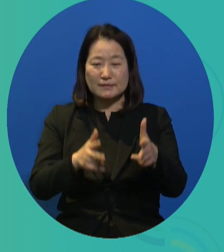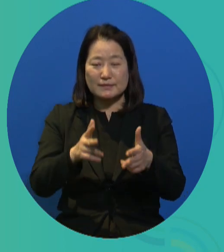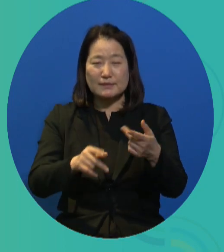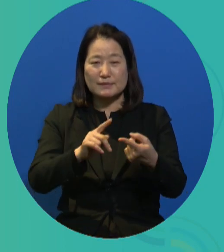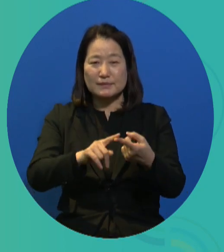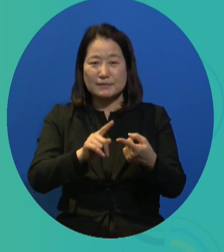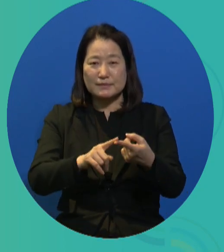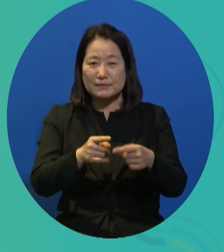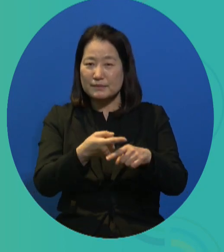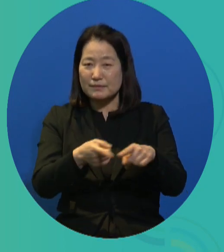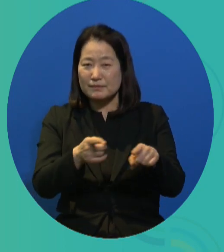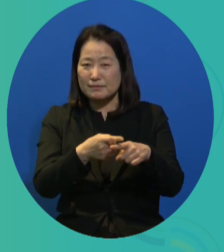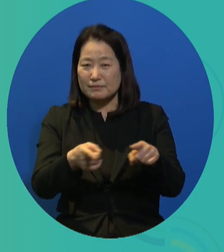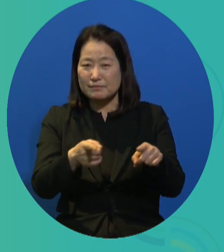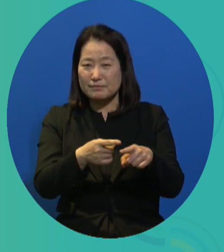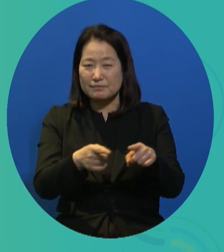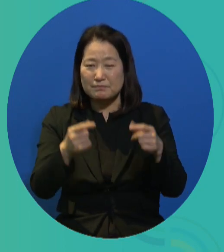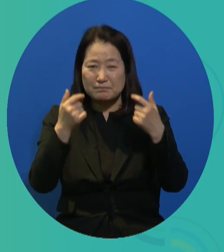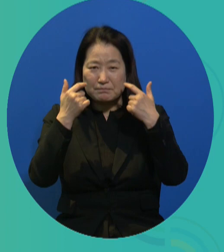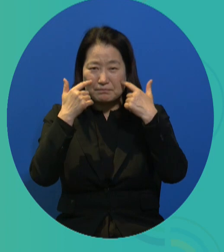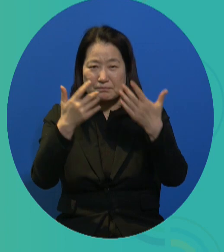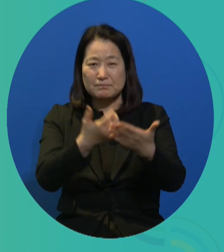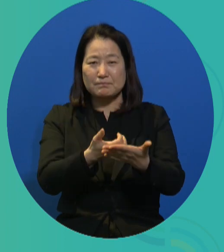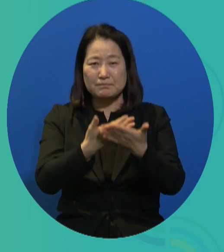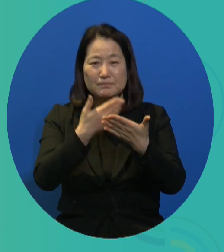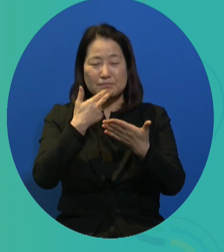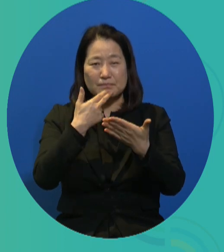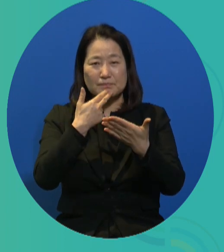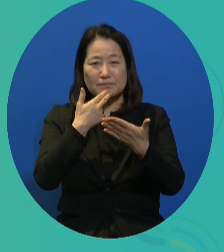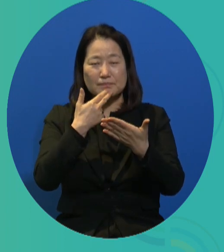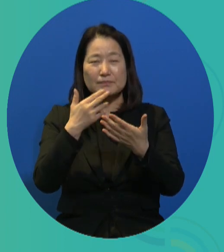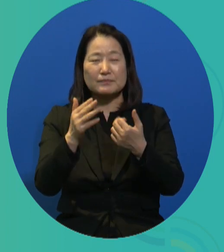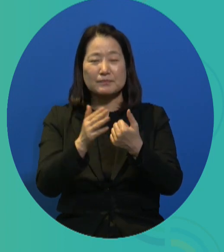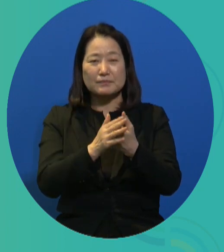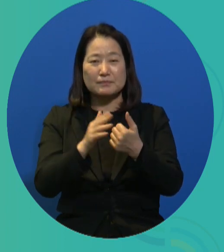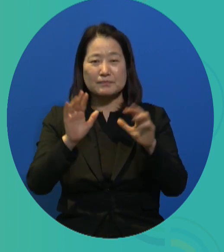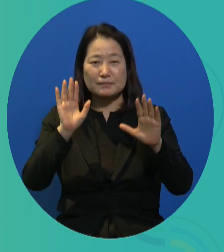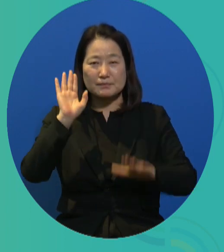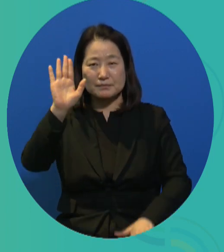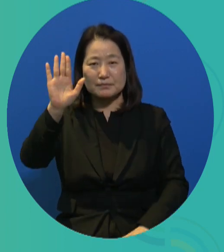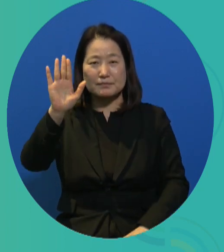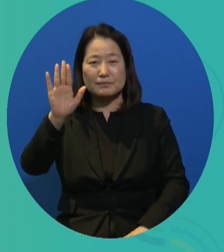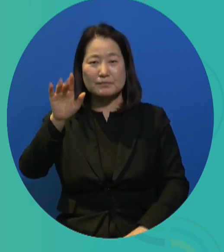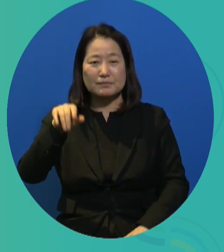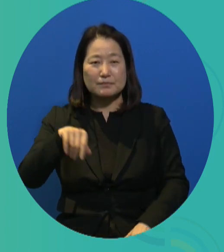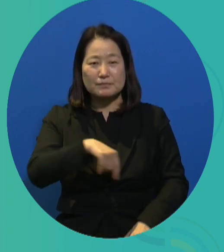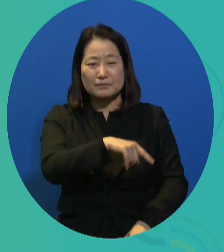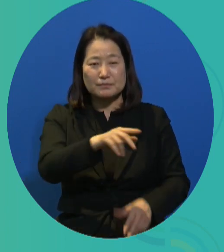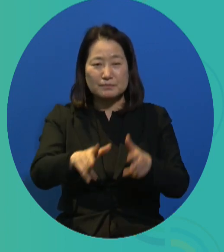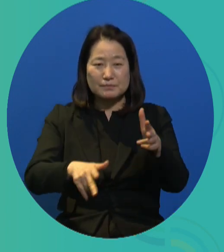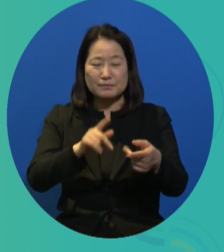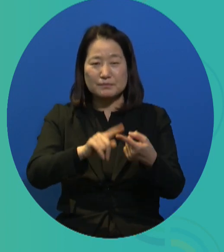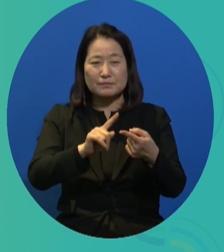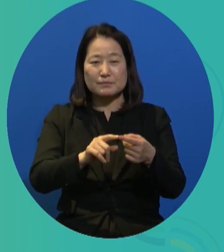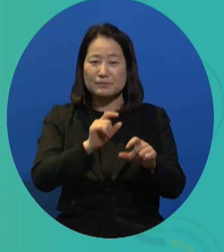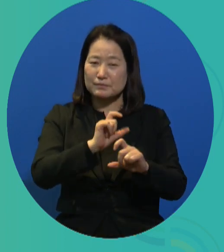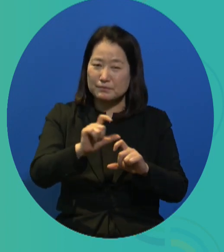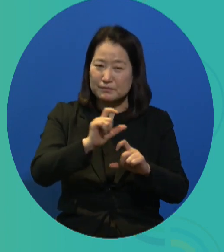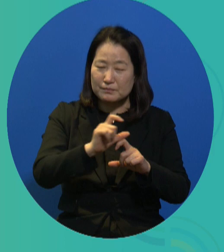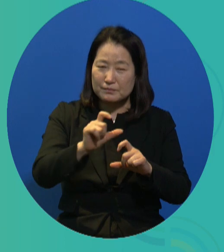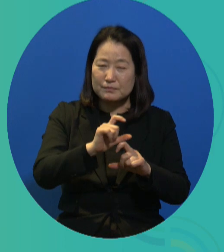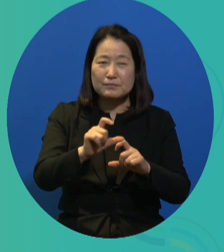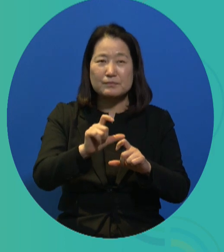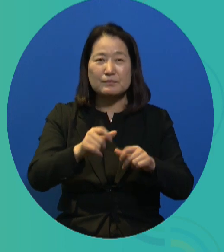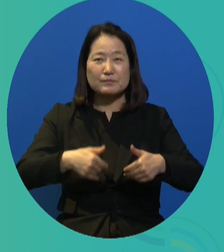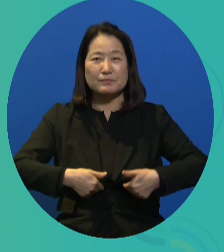process is crucial. We don't have an evaluation process put in place yet. So I understand